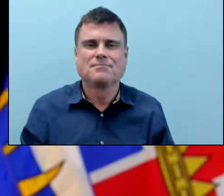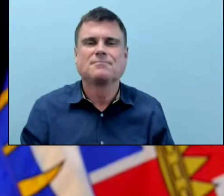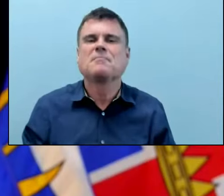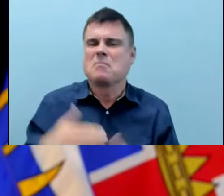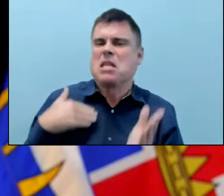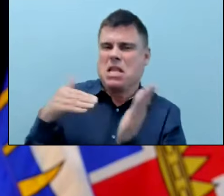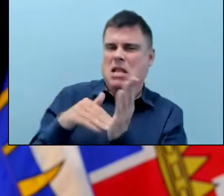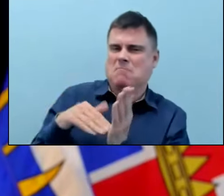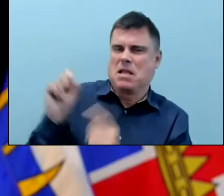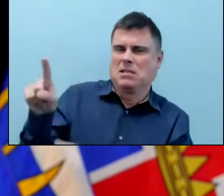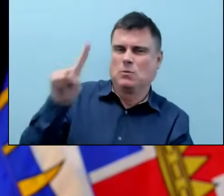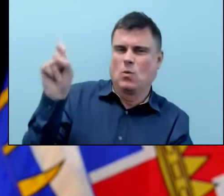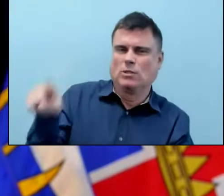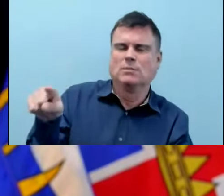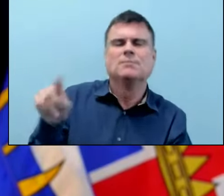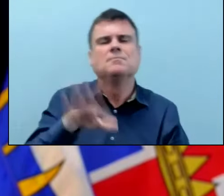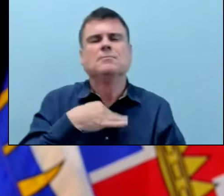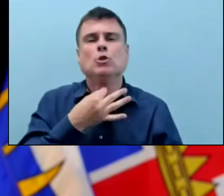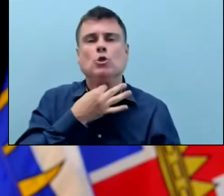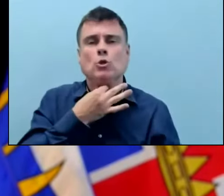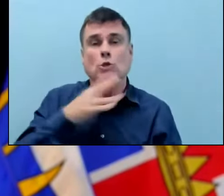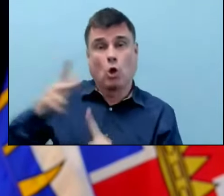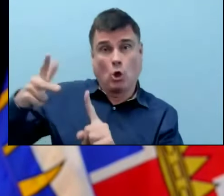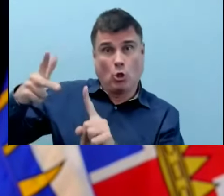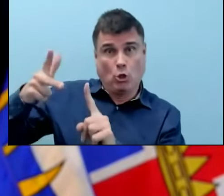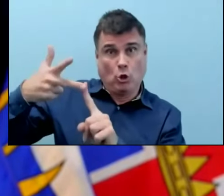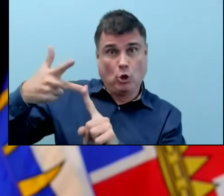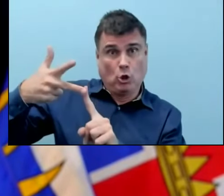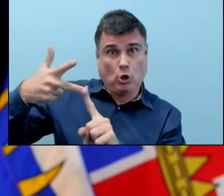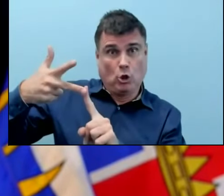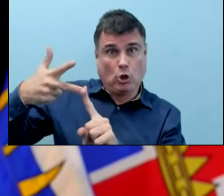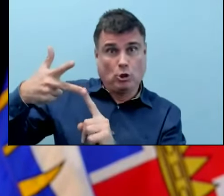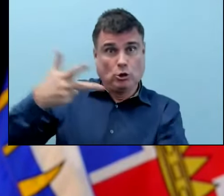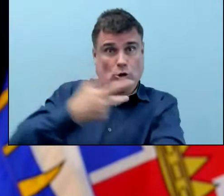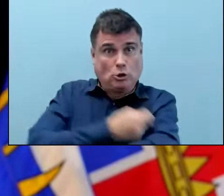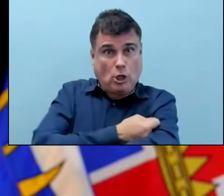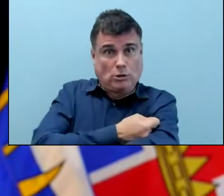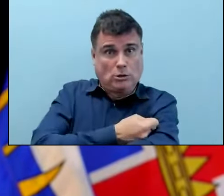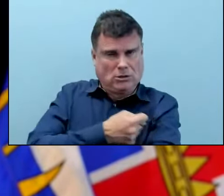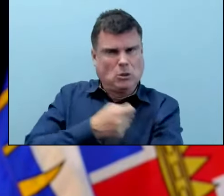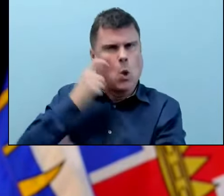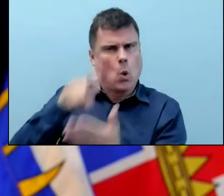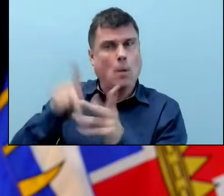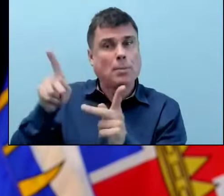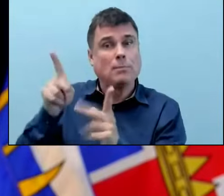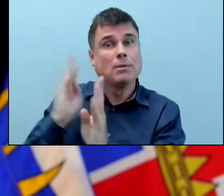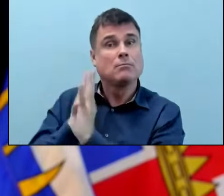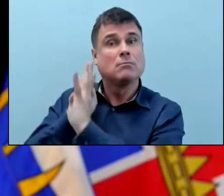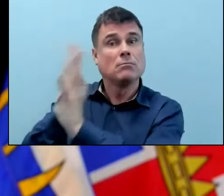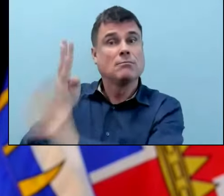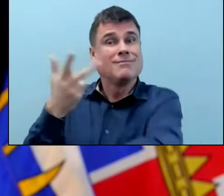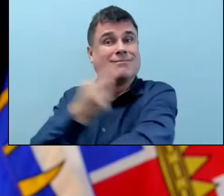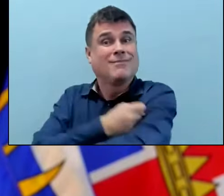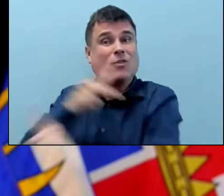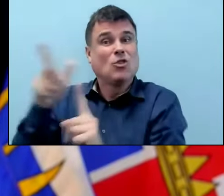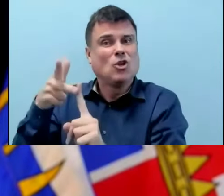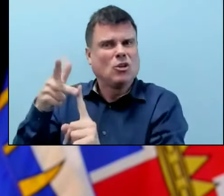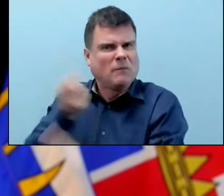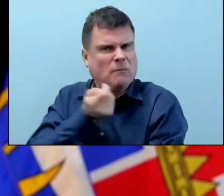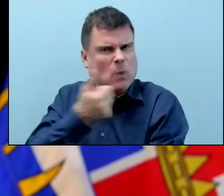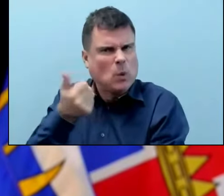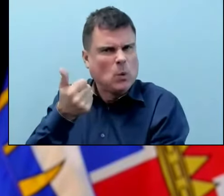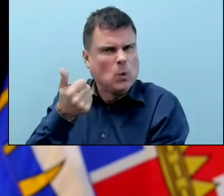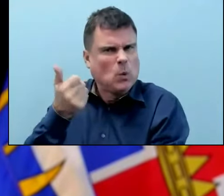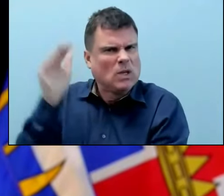The uptake of third shots was slow. How do we expect the uptake of fourth shots to go? Well, this is a very targeted